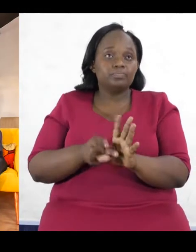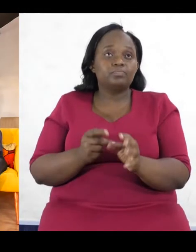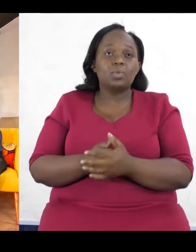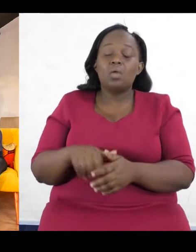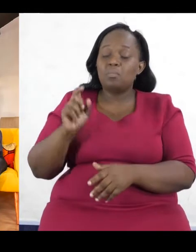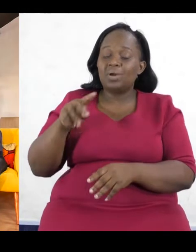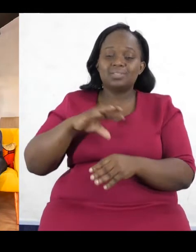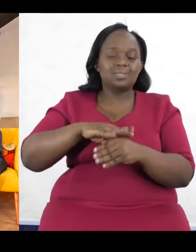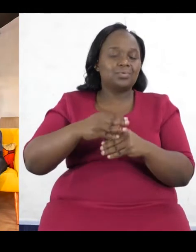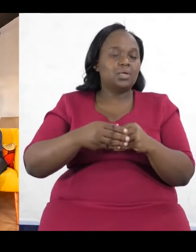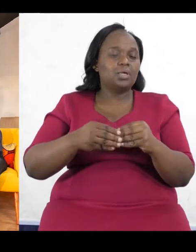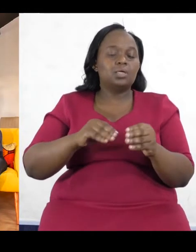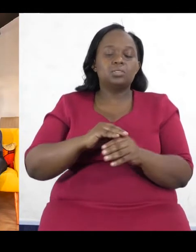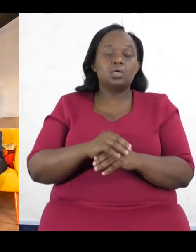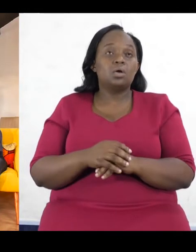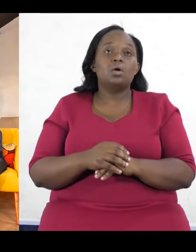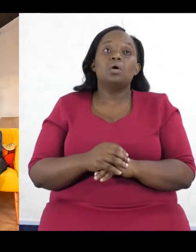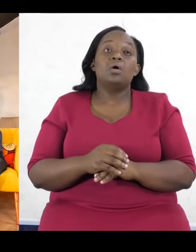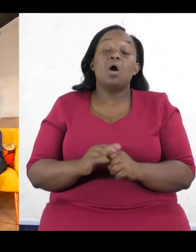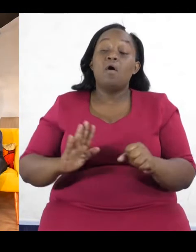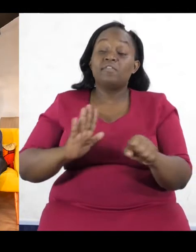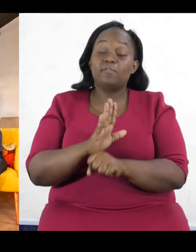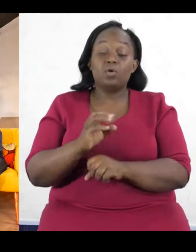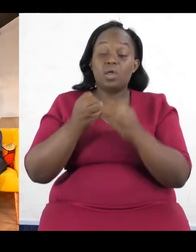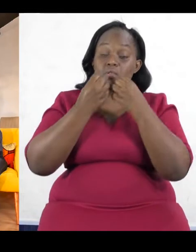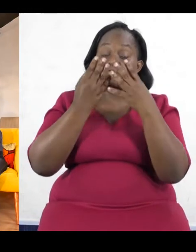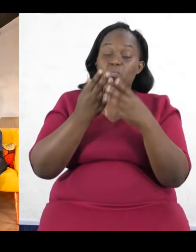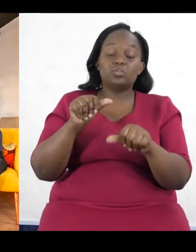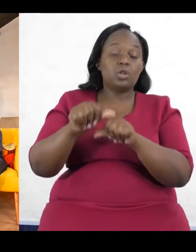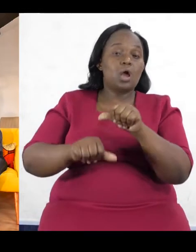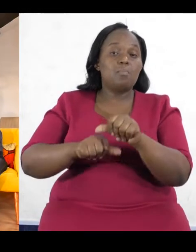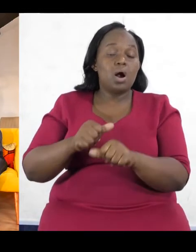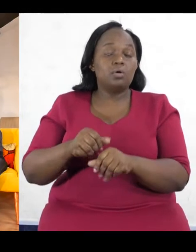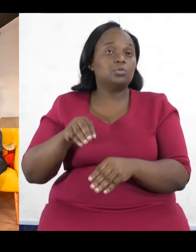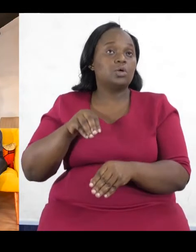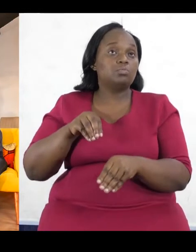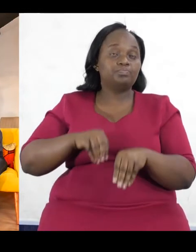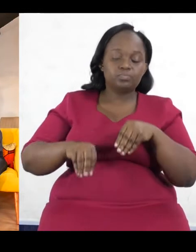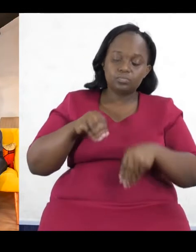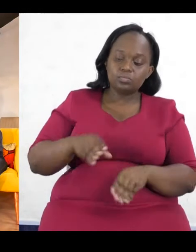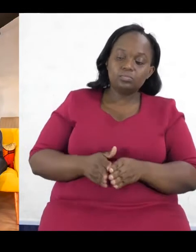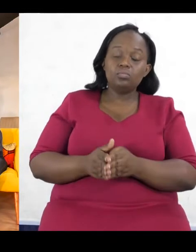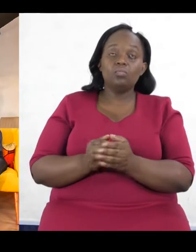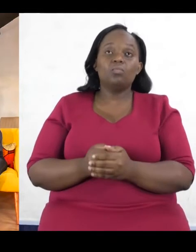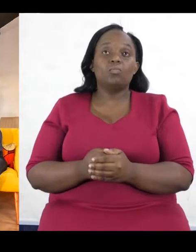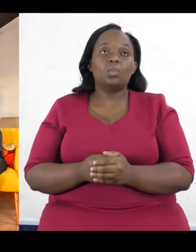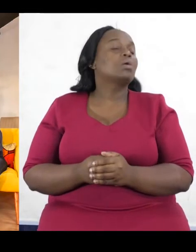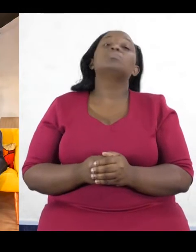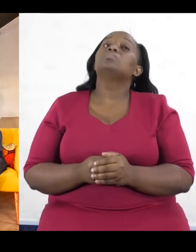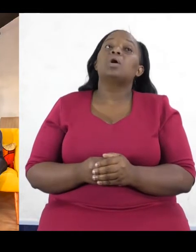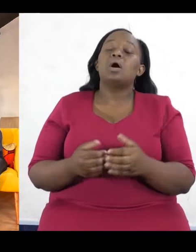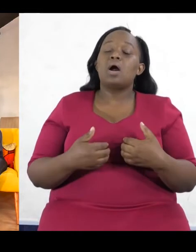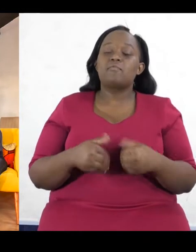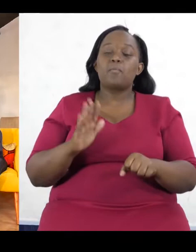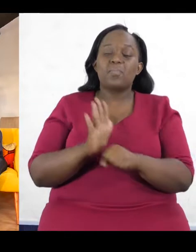I like that you said it goes beyond the youth organizations. There are so many other groups that should be involved. But I think